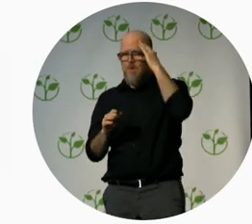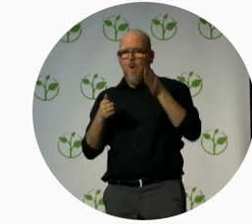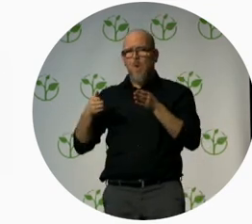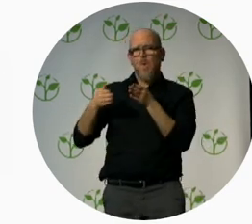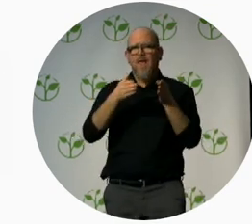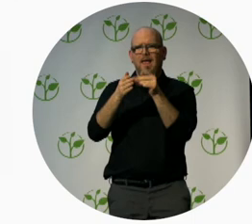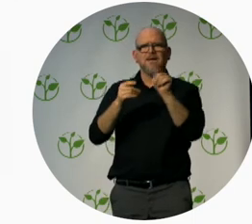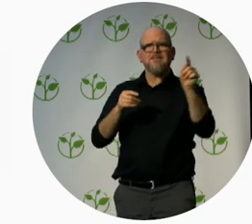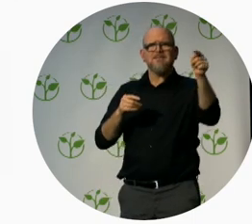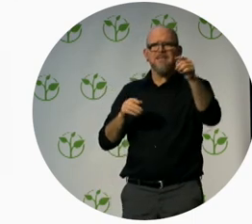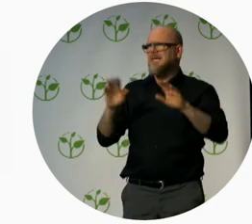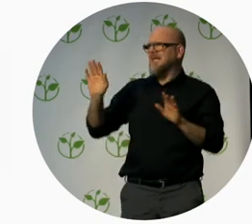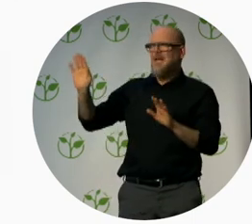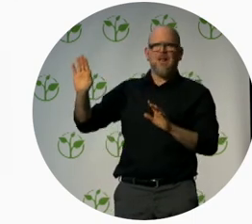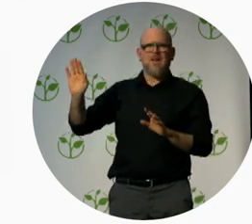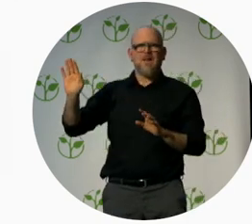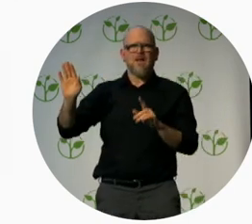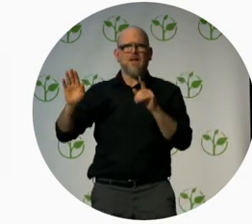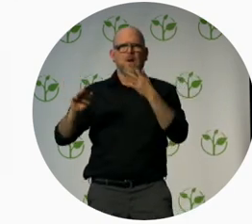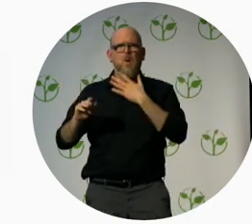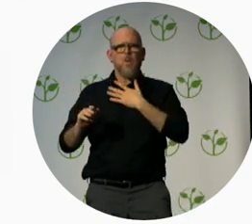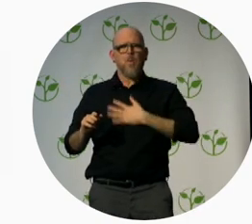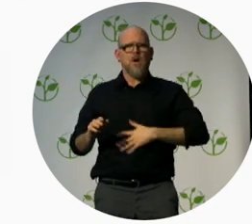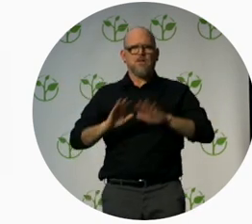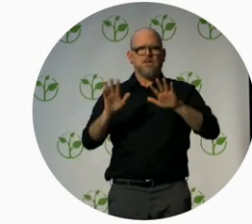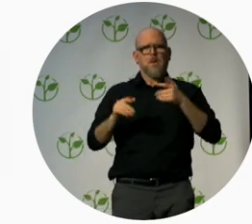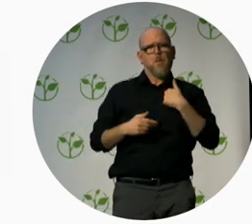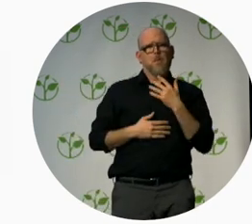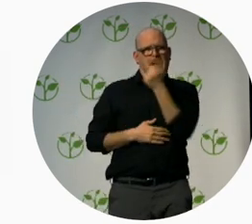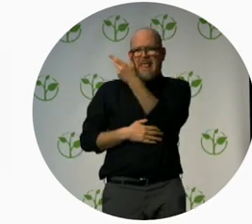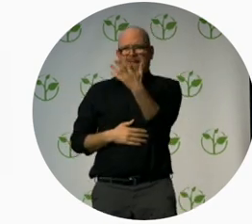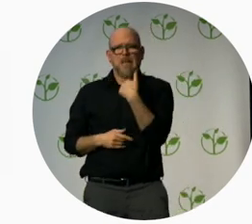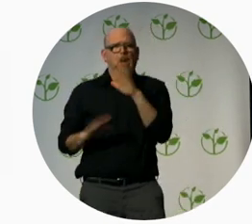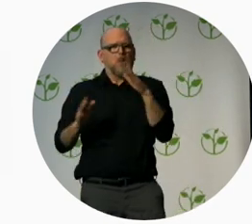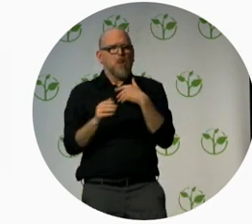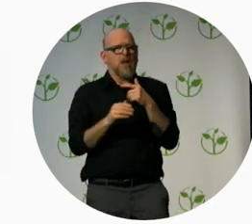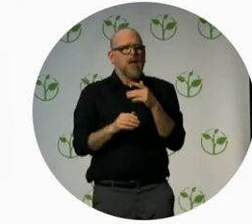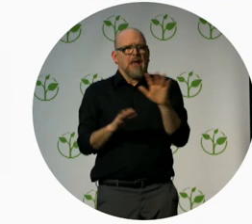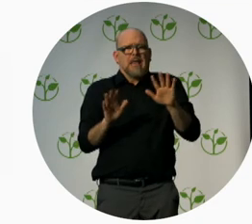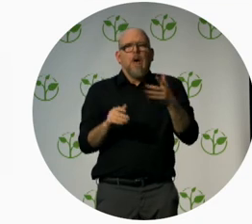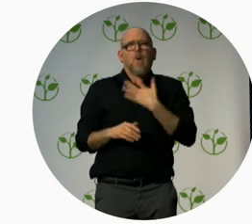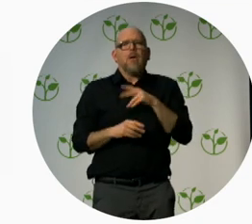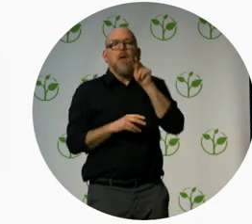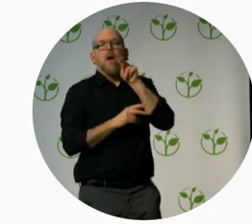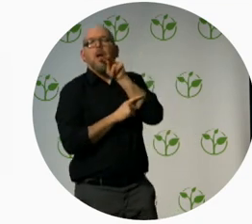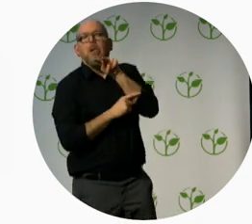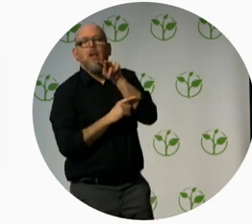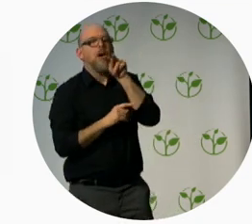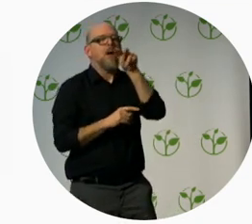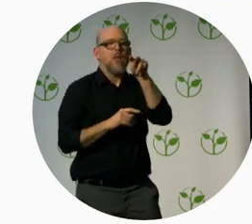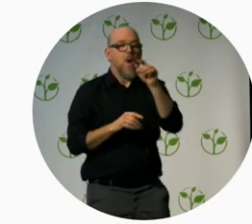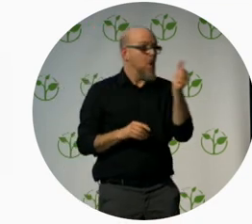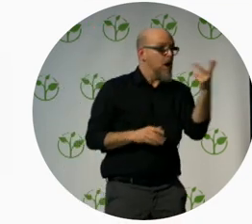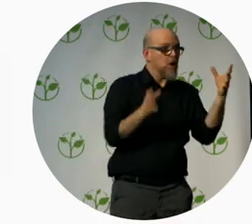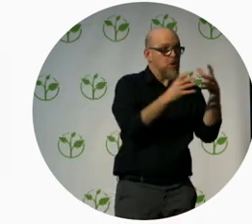listen, I just want to stand on the side and just see what people are doing and when I'll be ready I'll participate and others can join groups. You'll